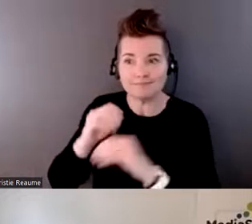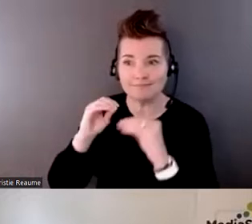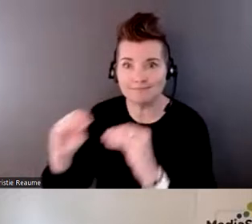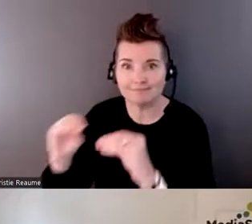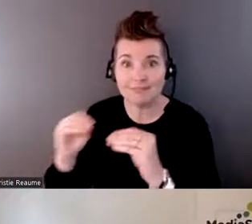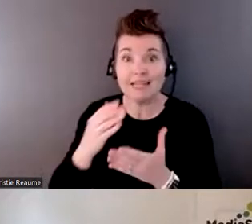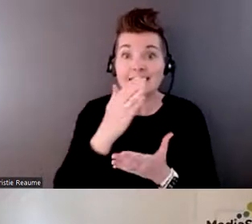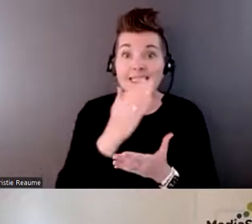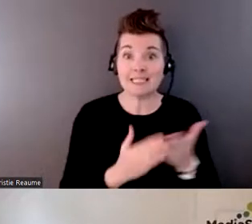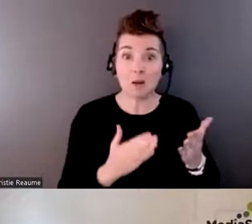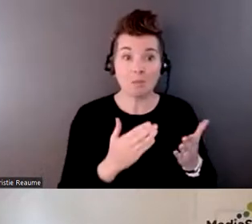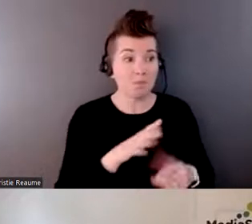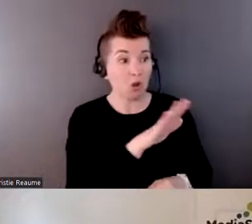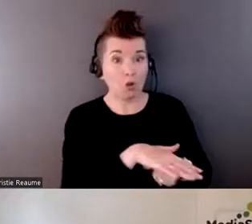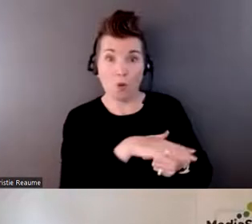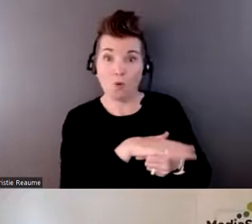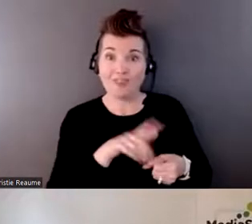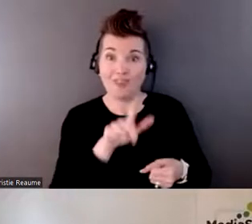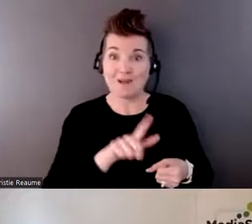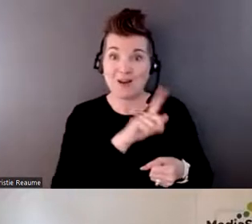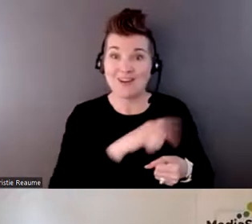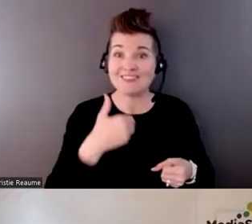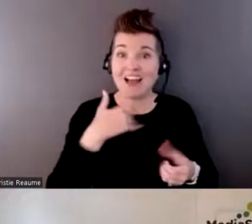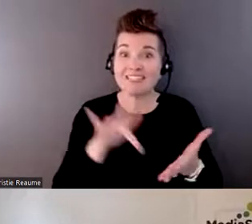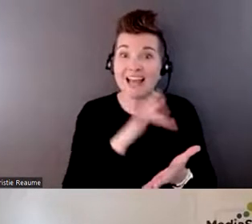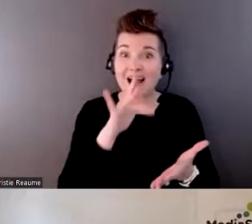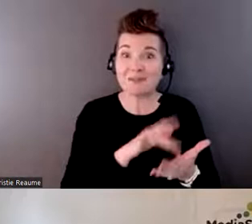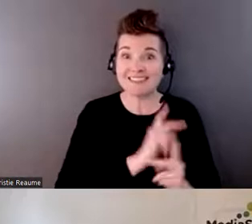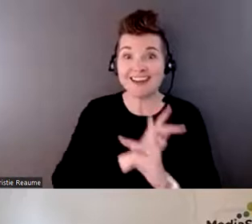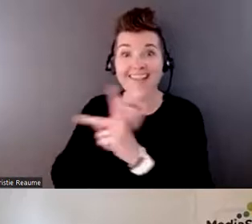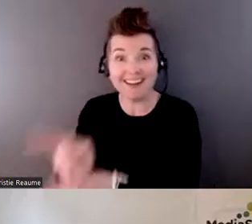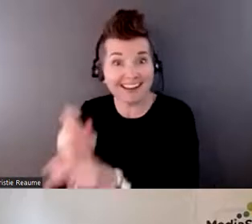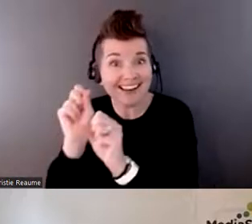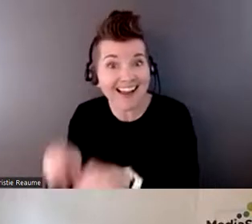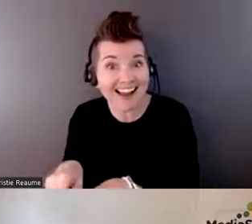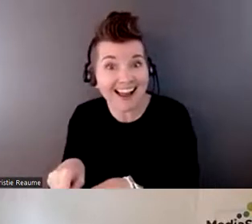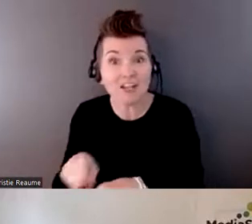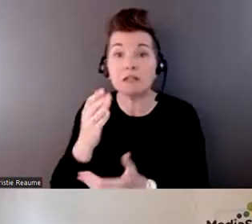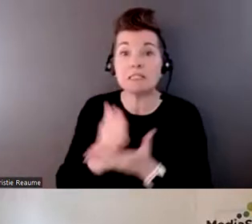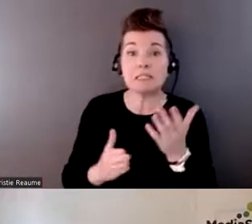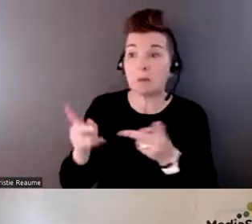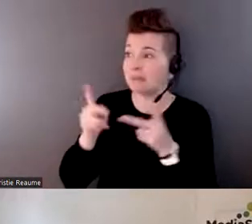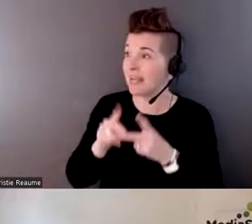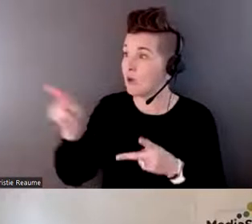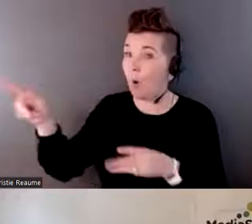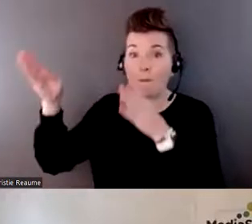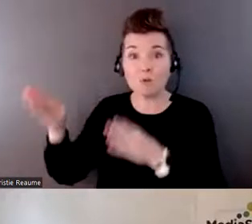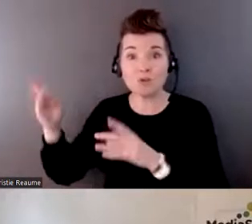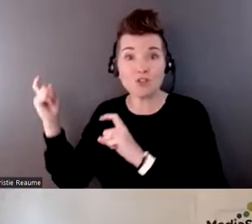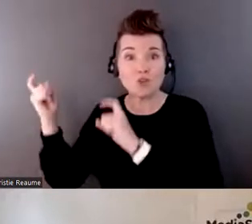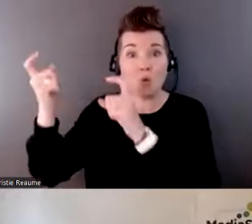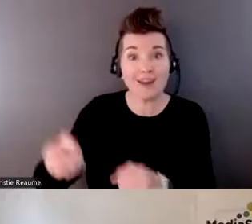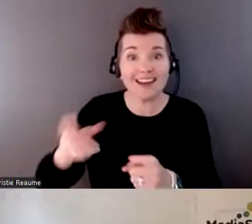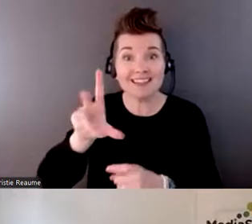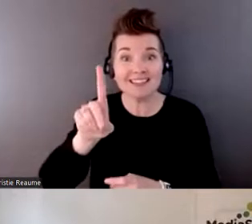programs through local libraries. There have been initiatives where people donate devices for low-income older adults. And